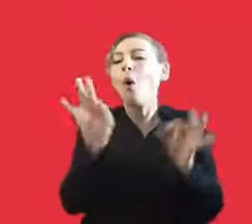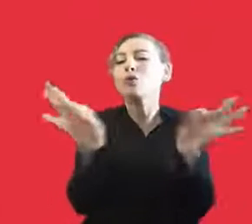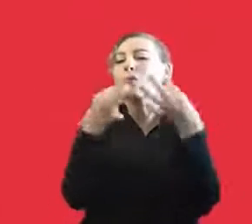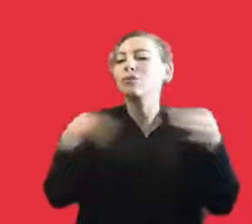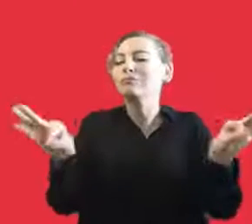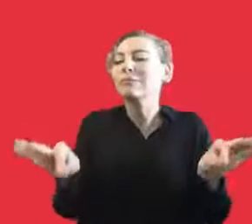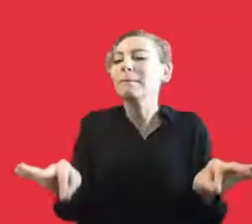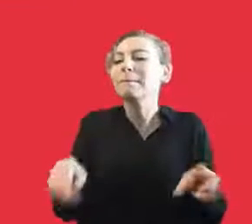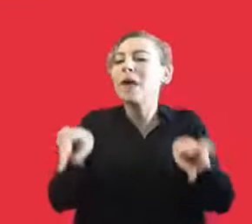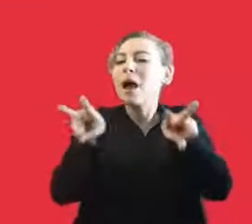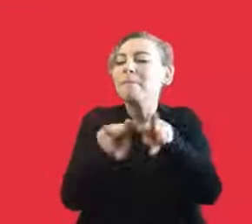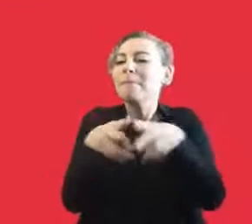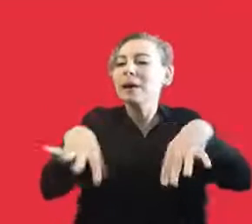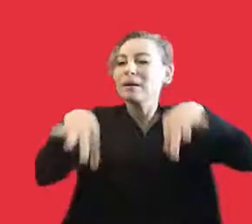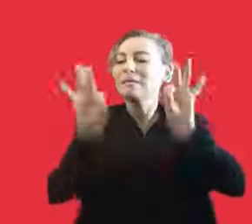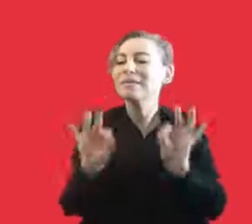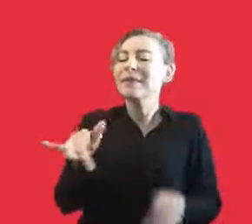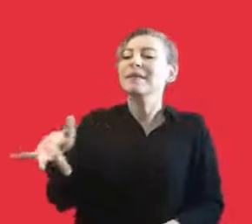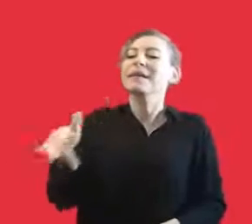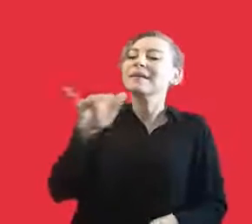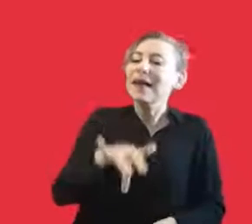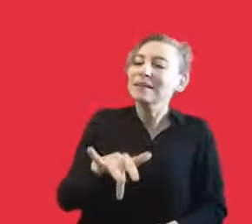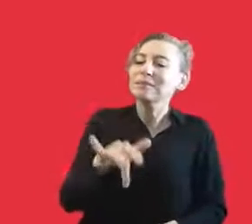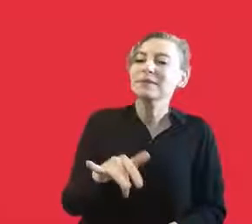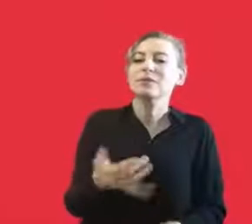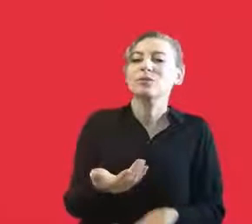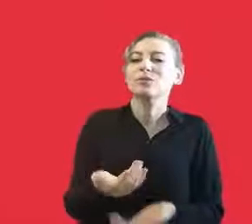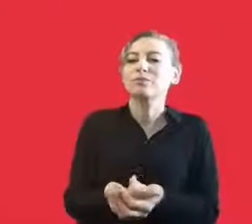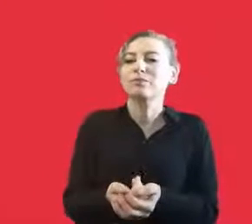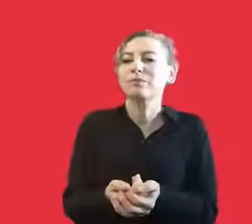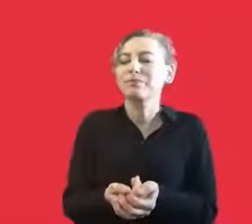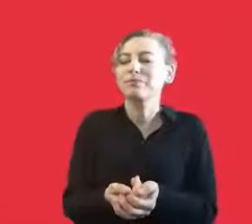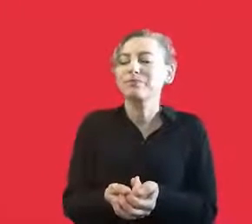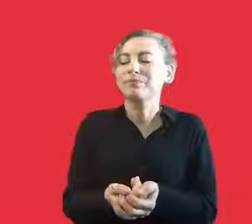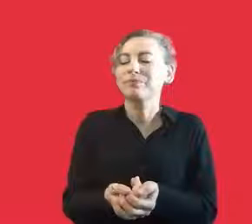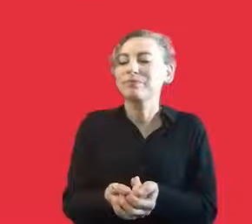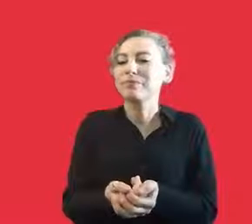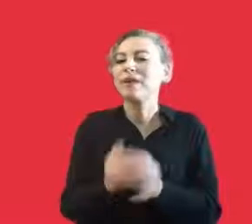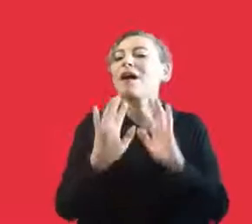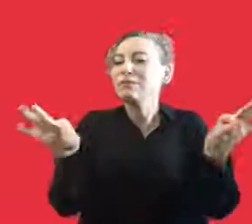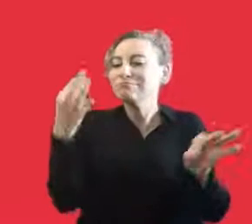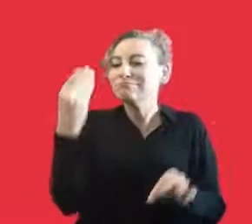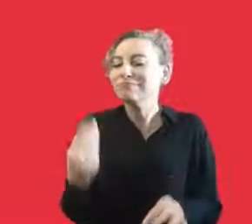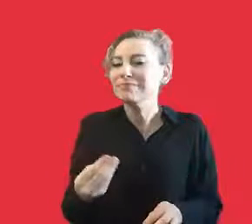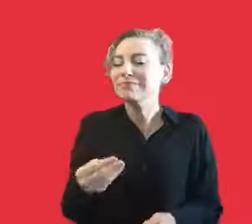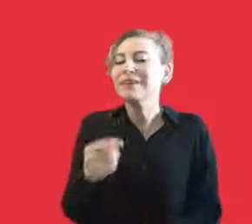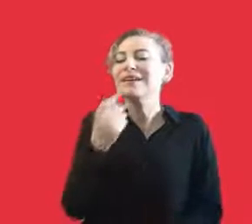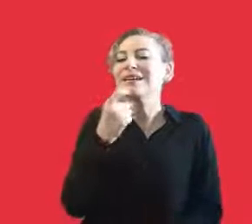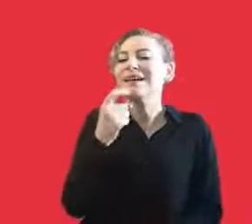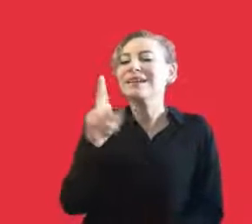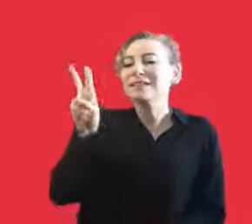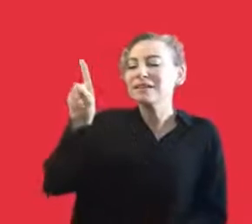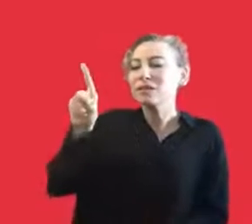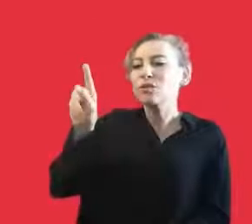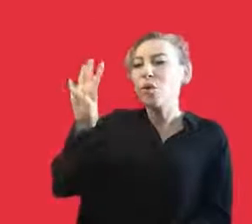Choir and Magma Preparation. And at this point, we have six active choirs and their